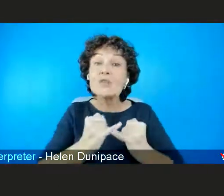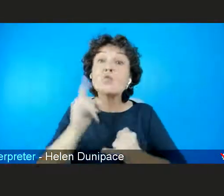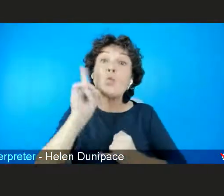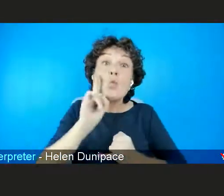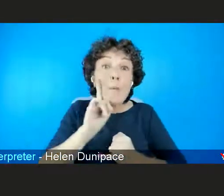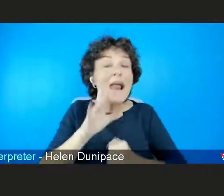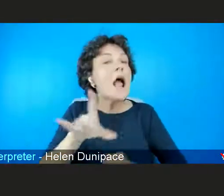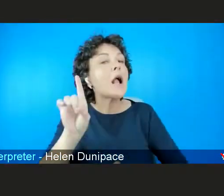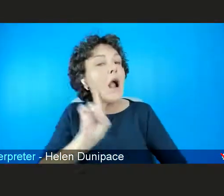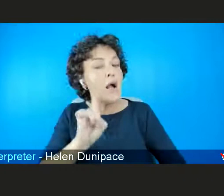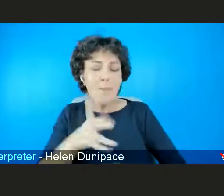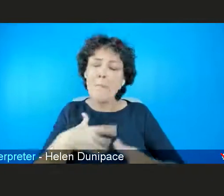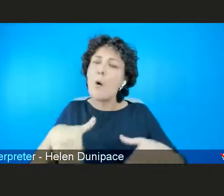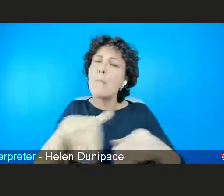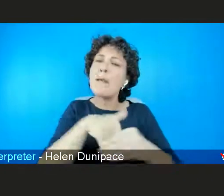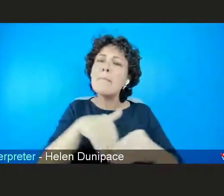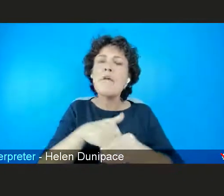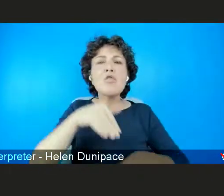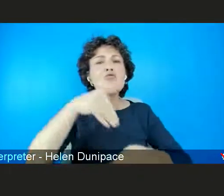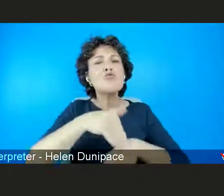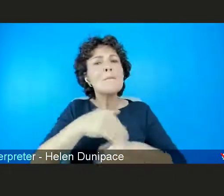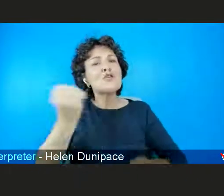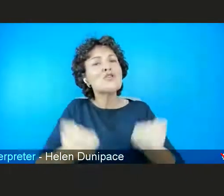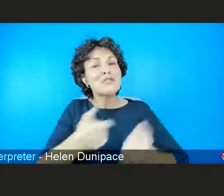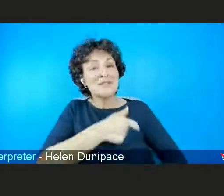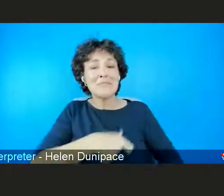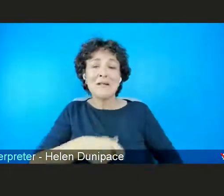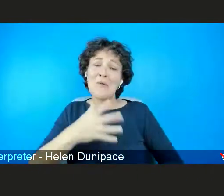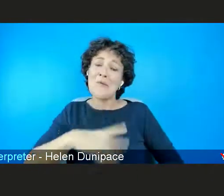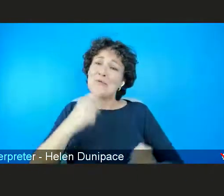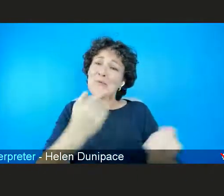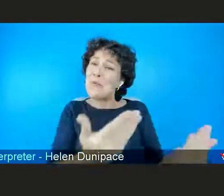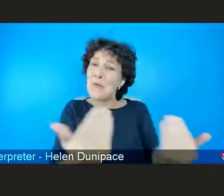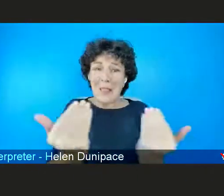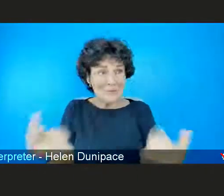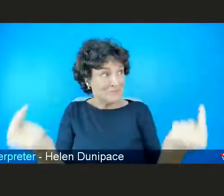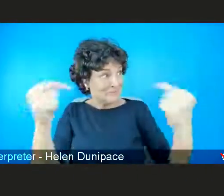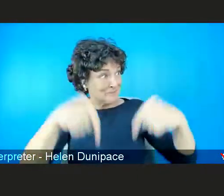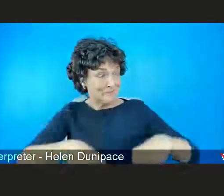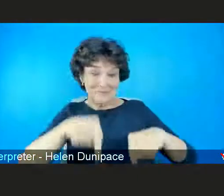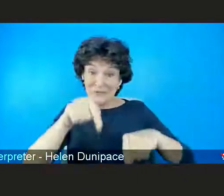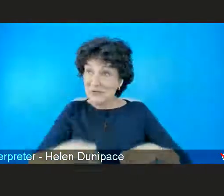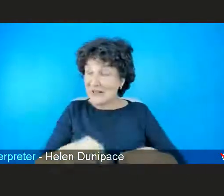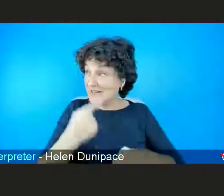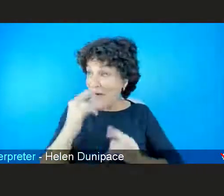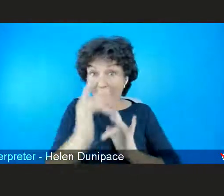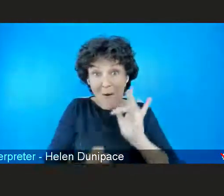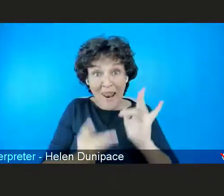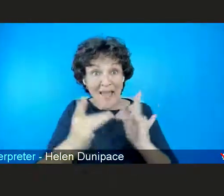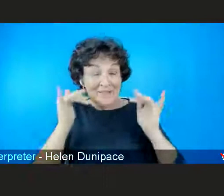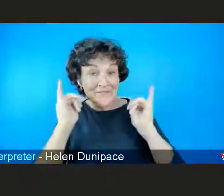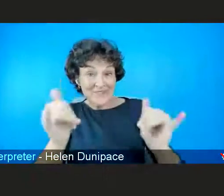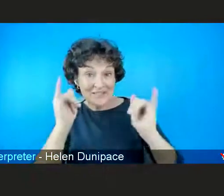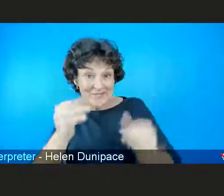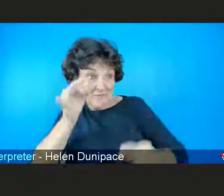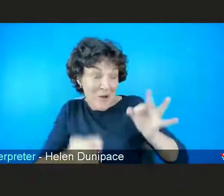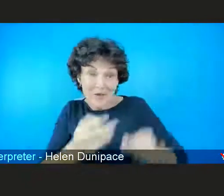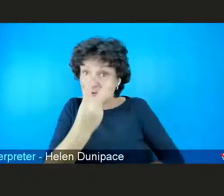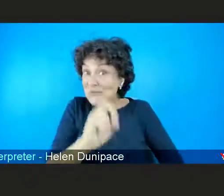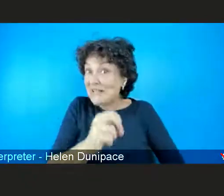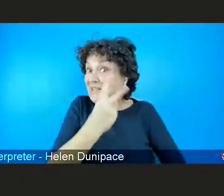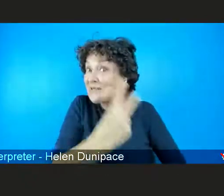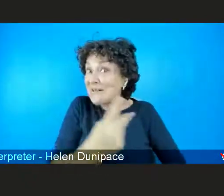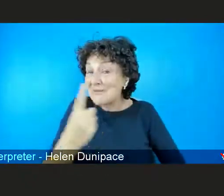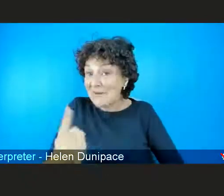the Criminal Justice Committee. I'd like to welcome you all to this special online edition of the Festival of Politics 2021 in